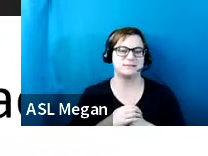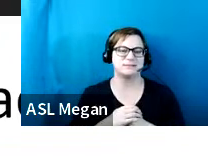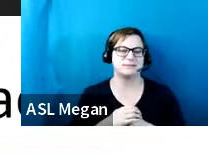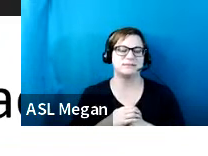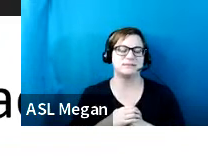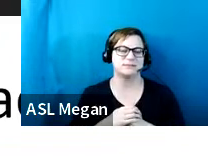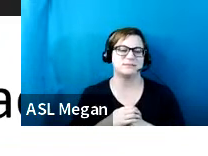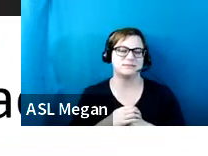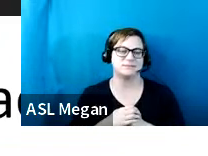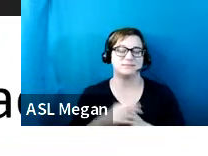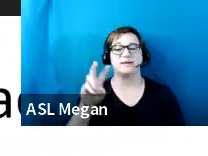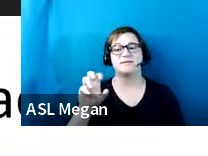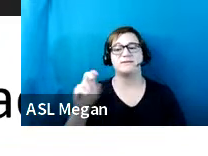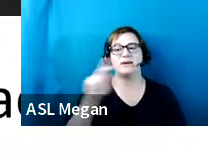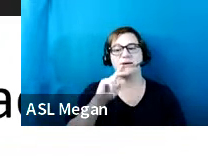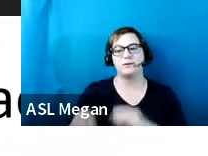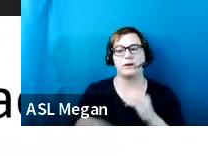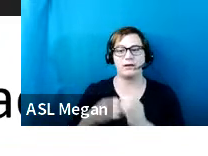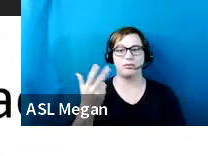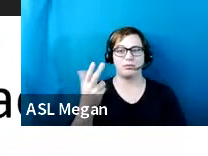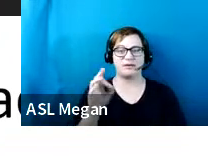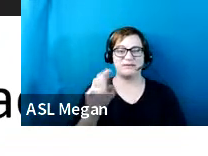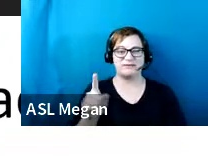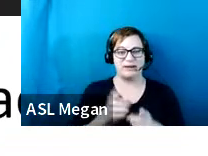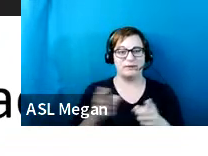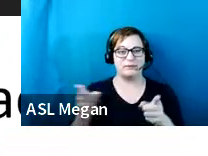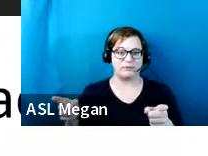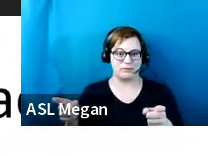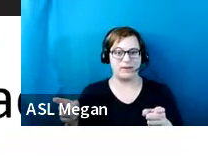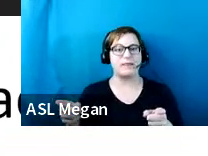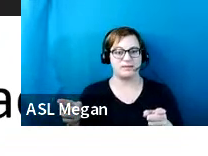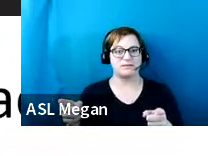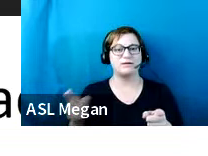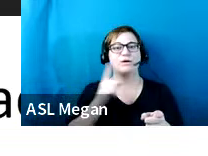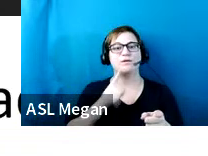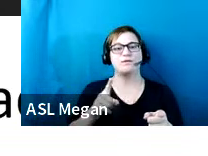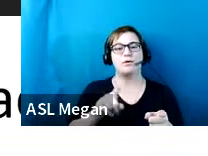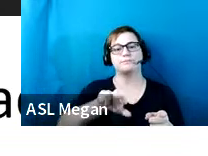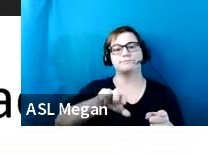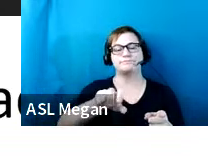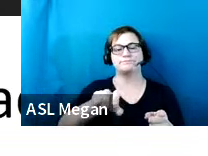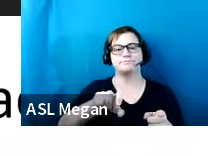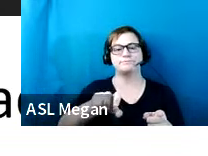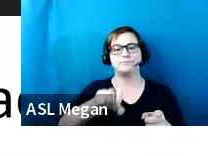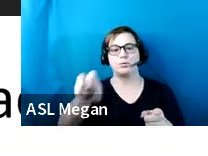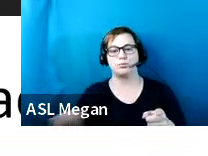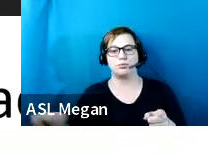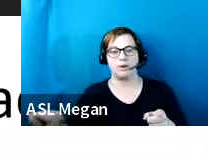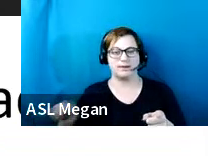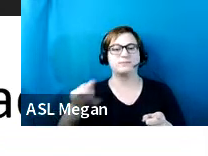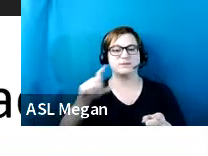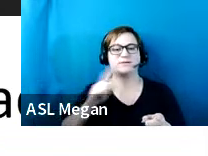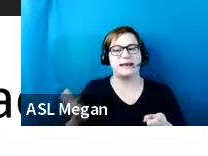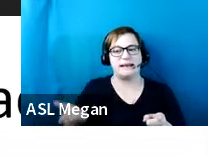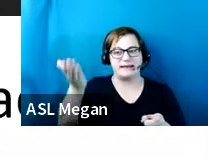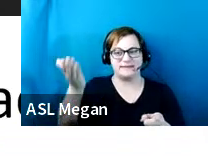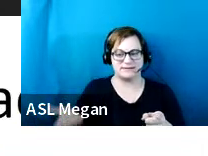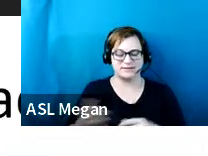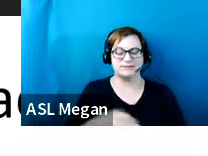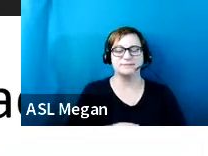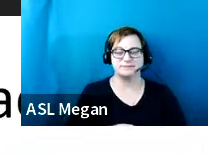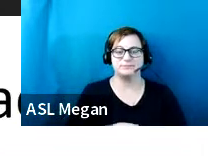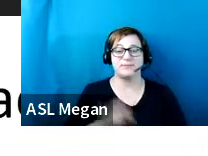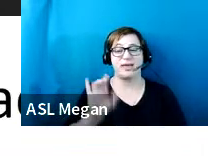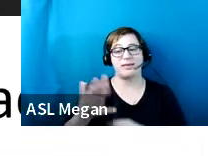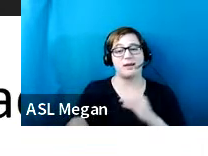an additional three feet of width to accommodate vehicles equipped with ramps and lifts. Now this extra